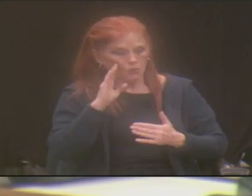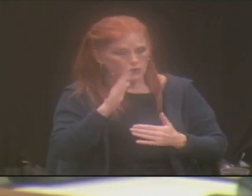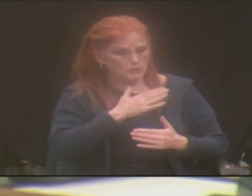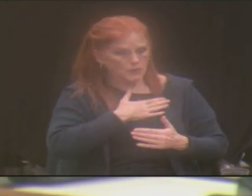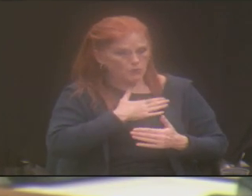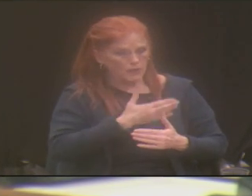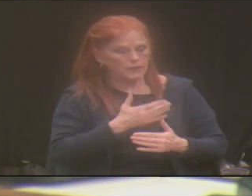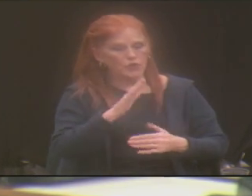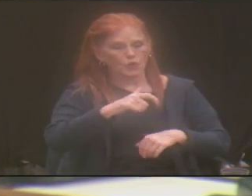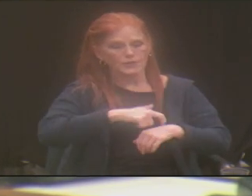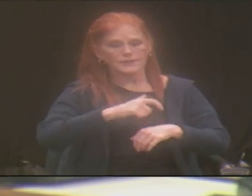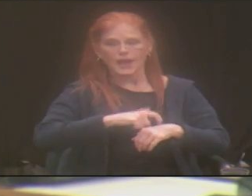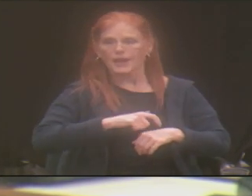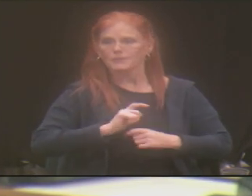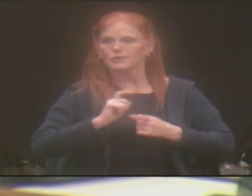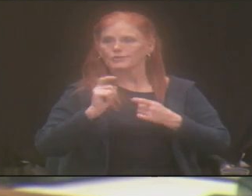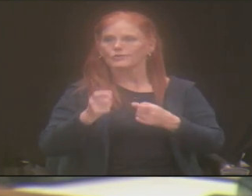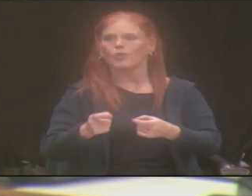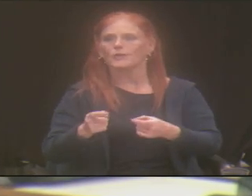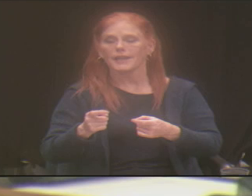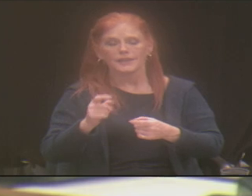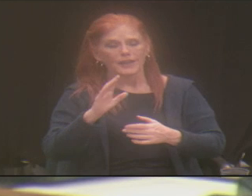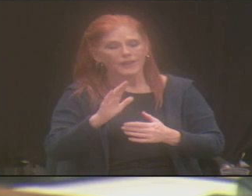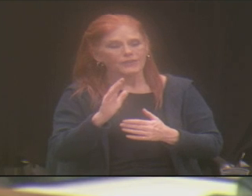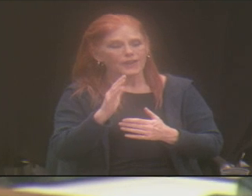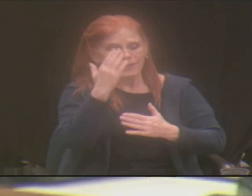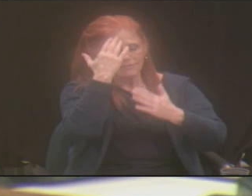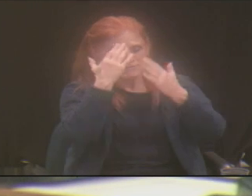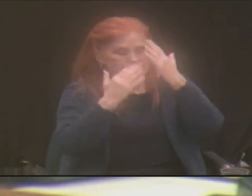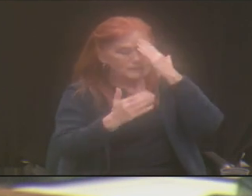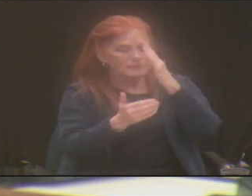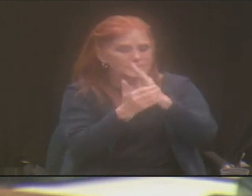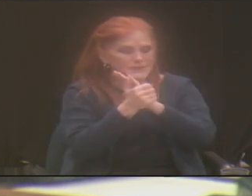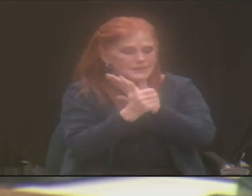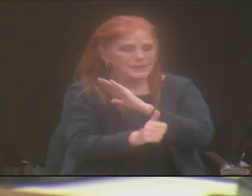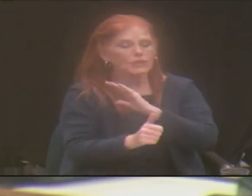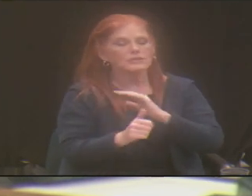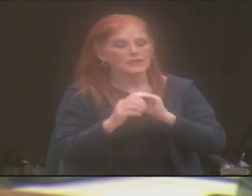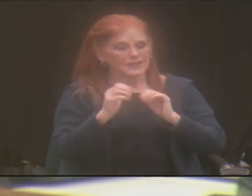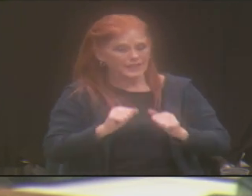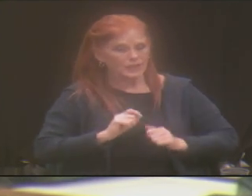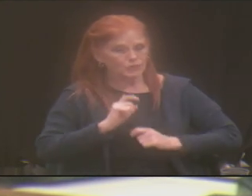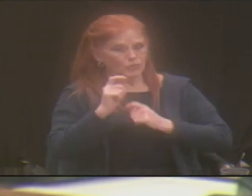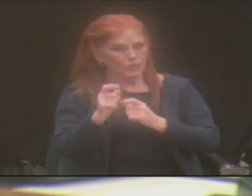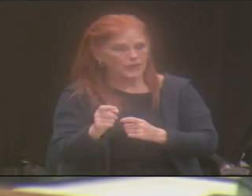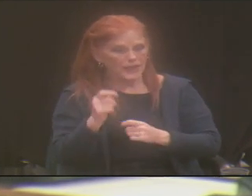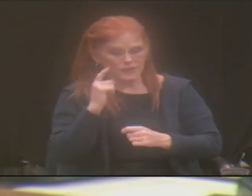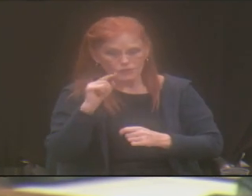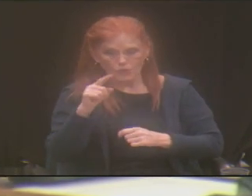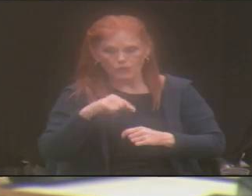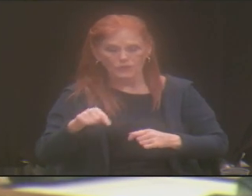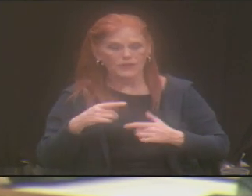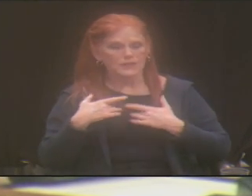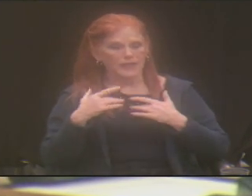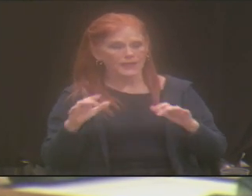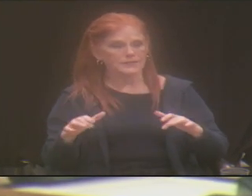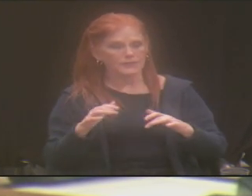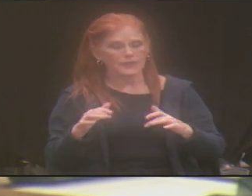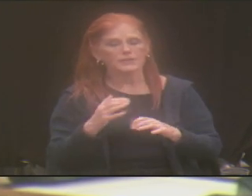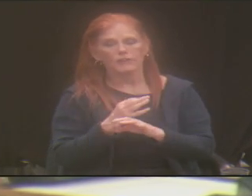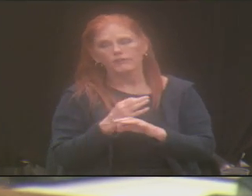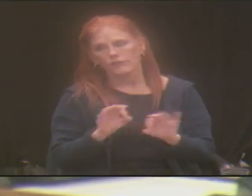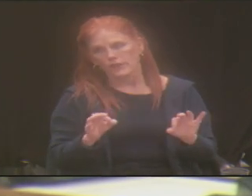time and their expertise so that these events can be free to the community.